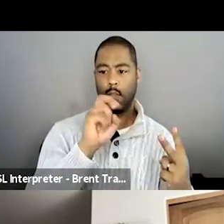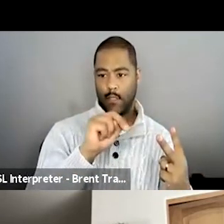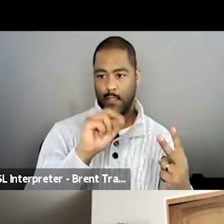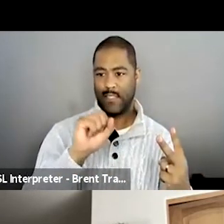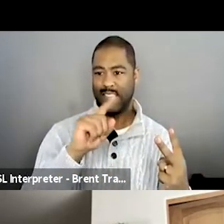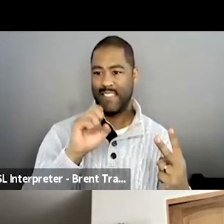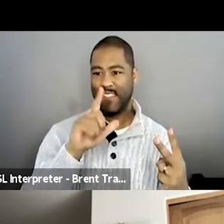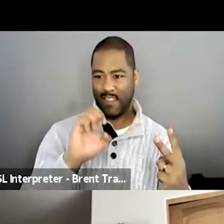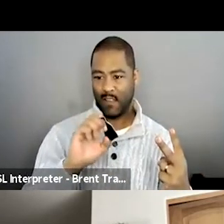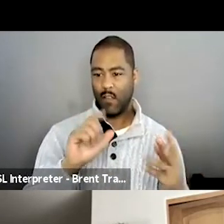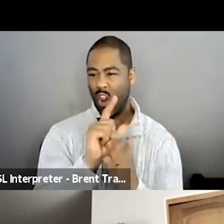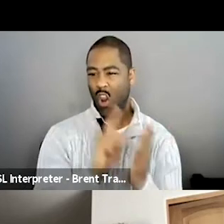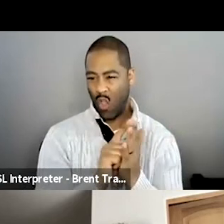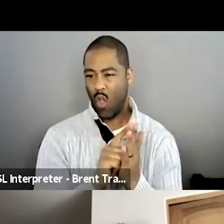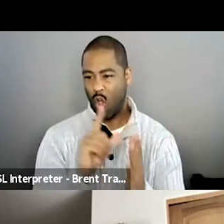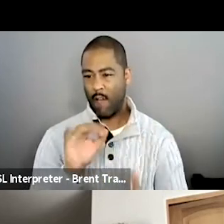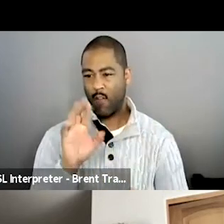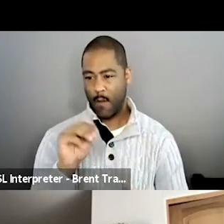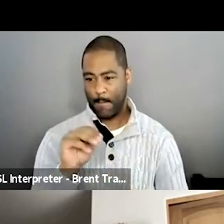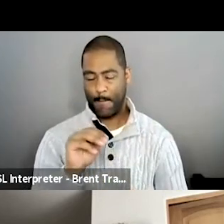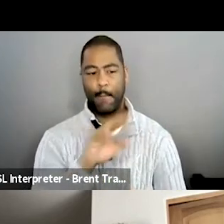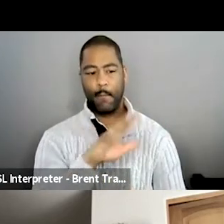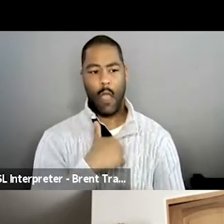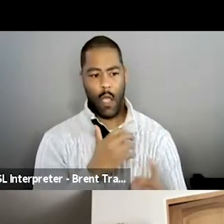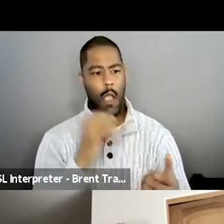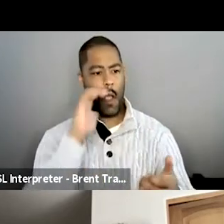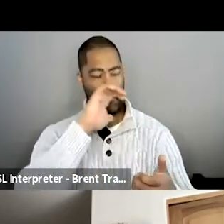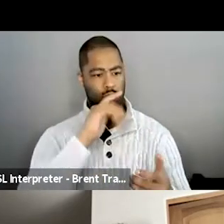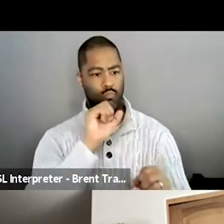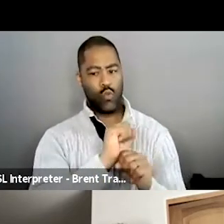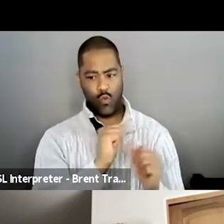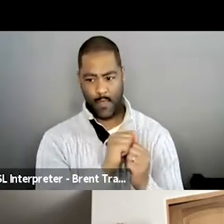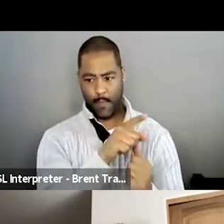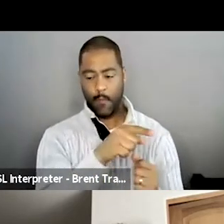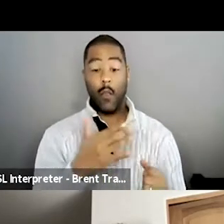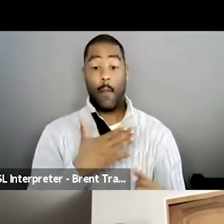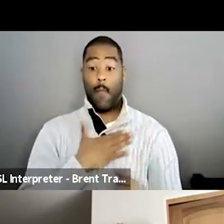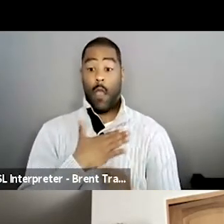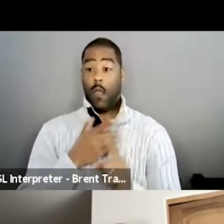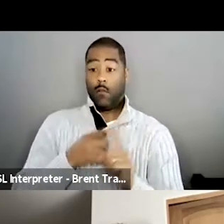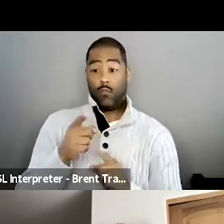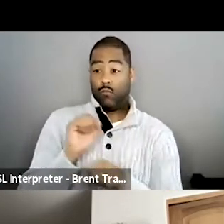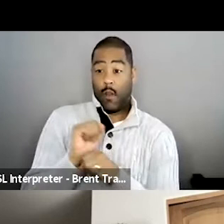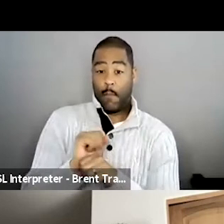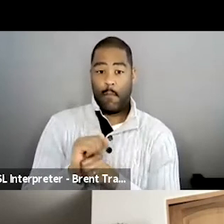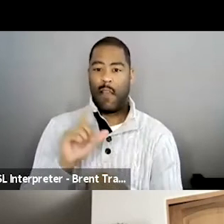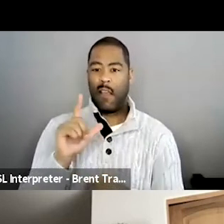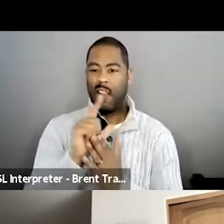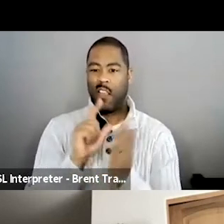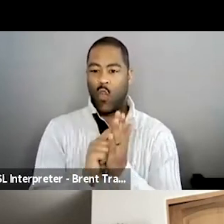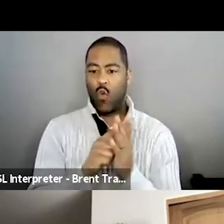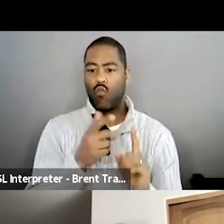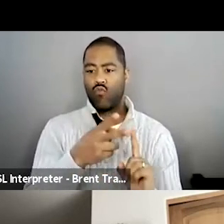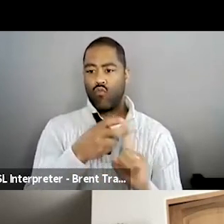you know, working to get, um, legal, I'm a legal recruiter. So we're looking to get other people into a place that they want to be. And